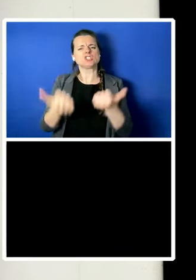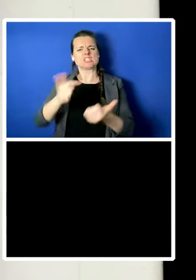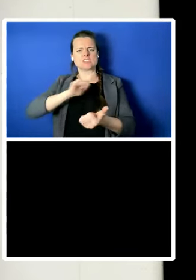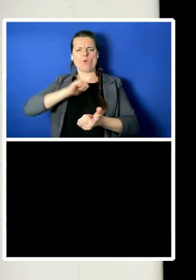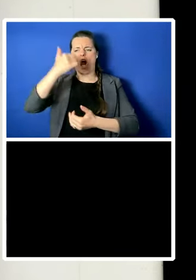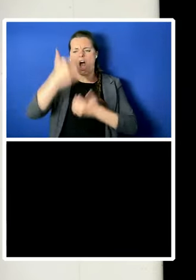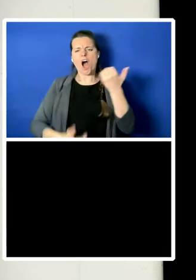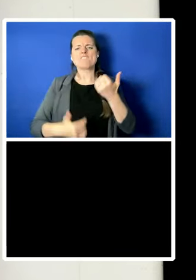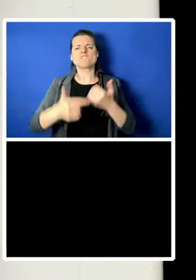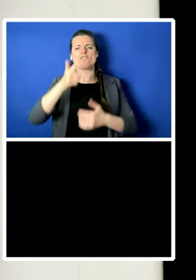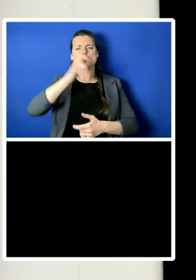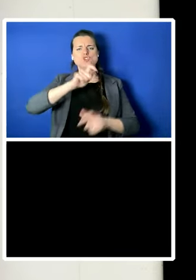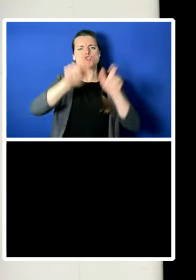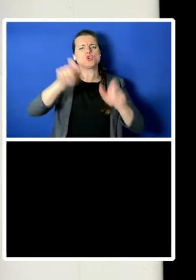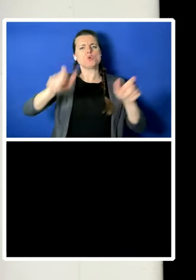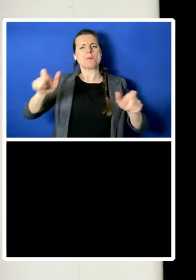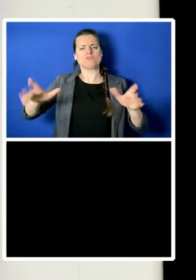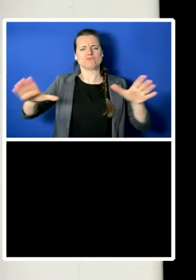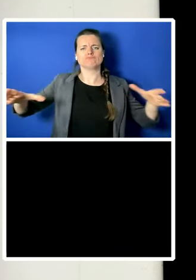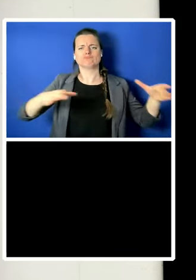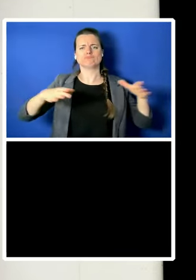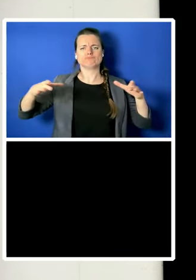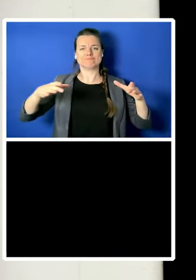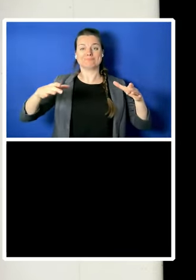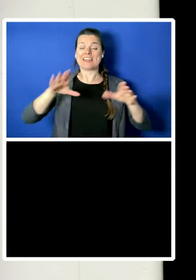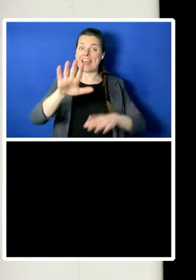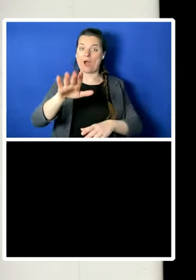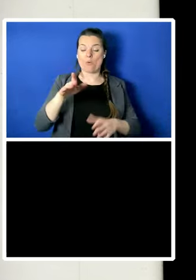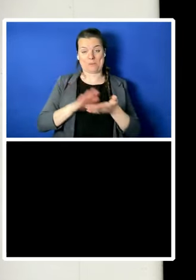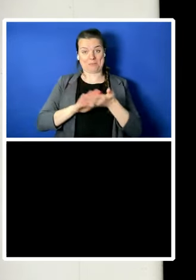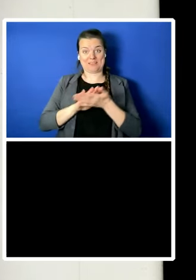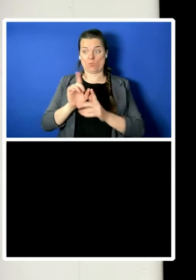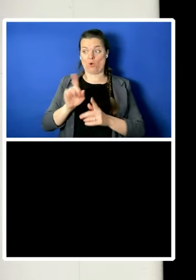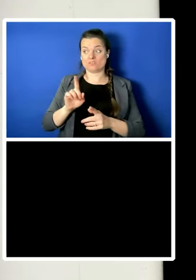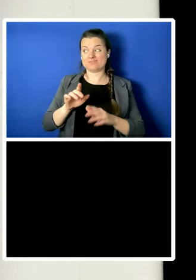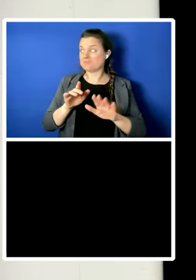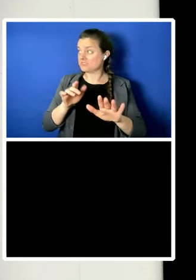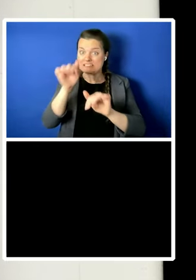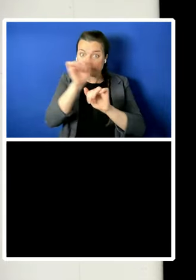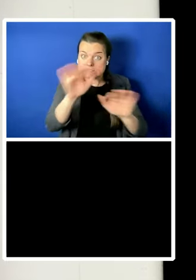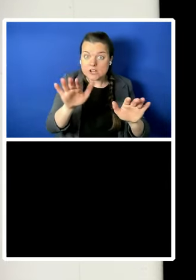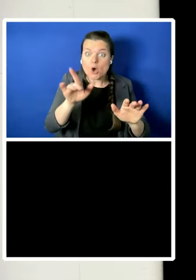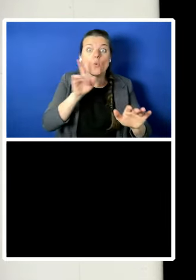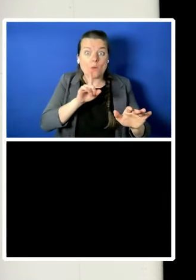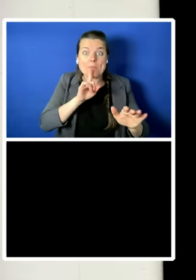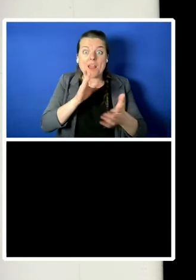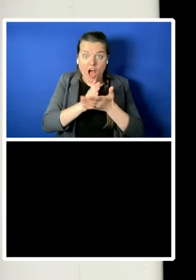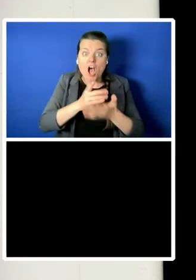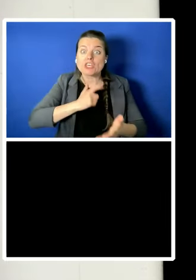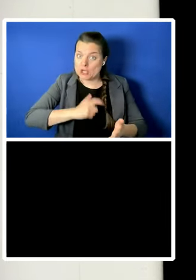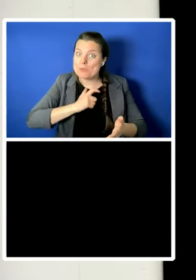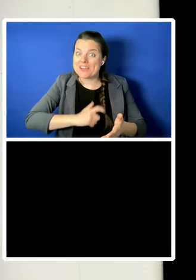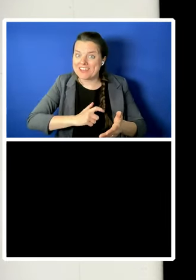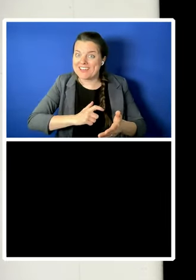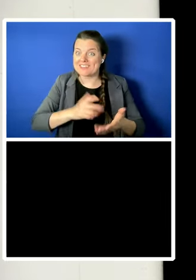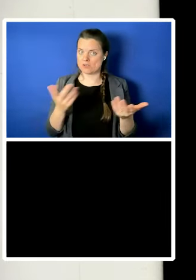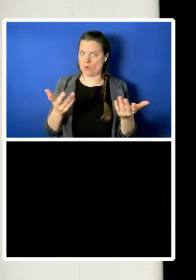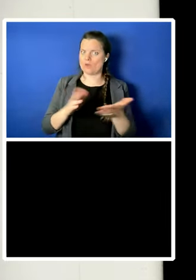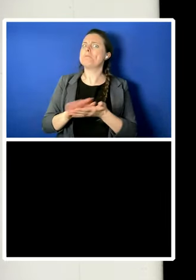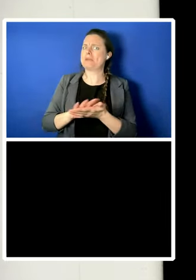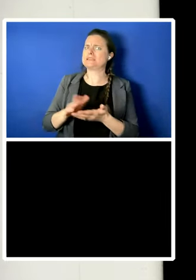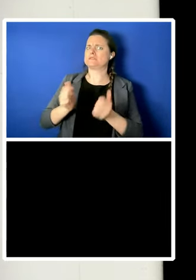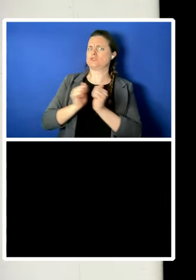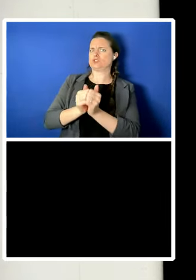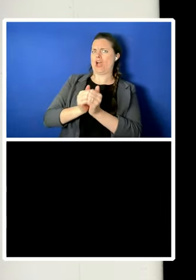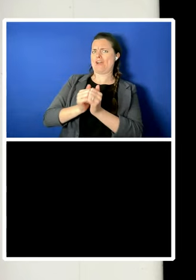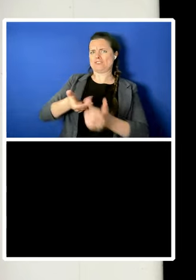breaking news, and that they're human by virtue of their capacity for reason, and therefore, two, they must